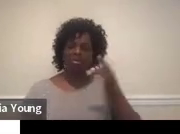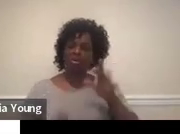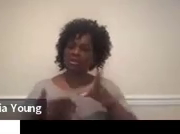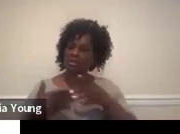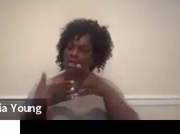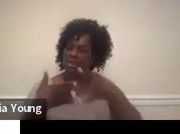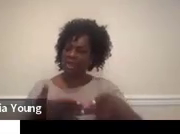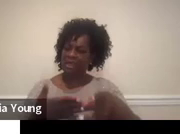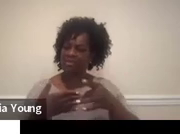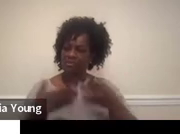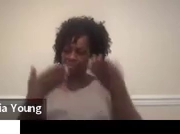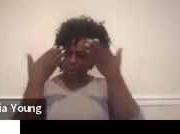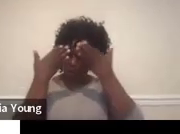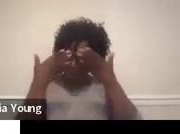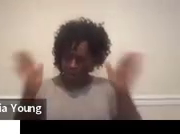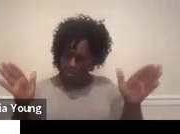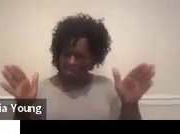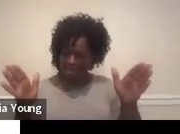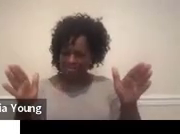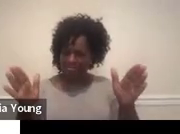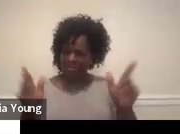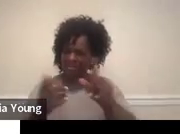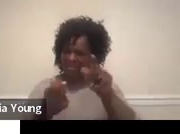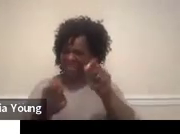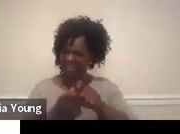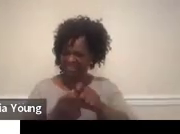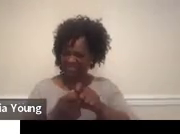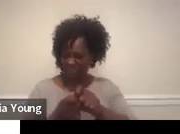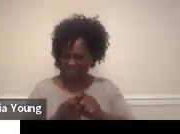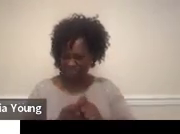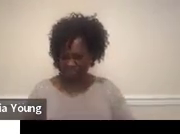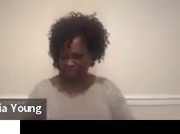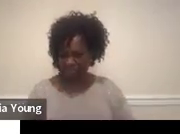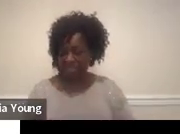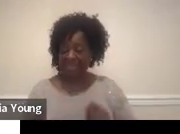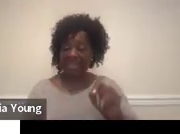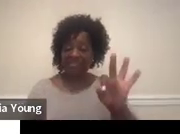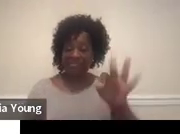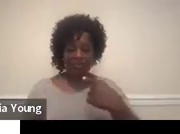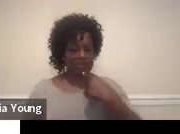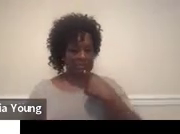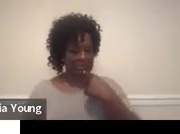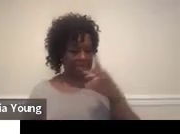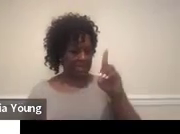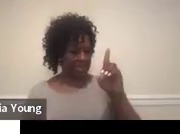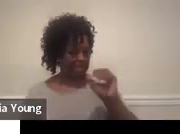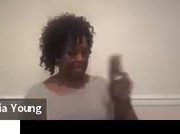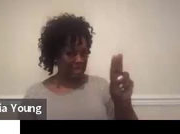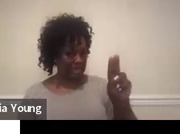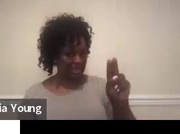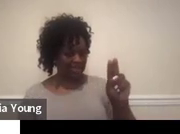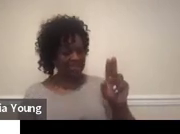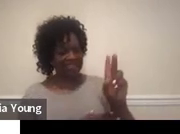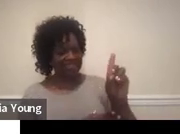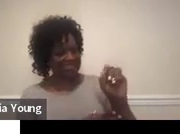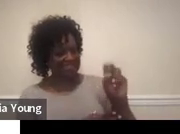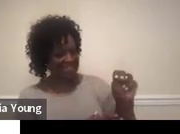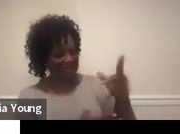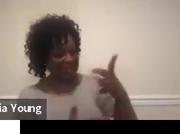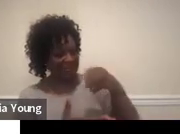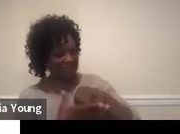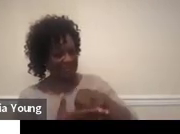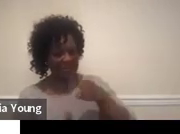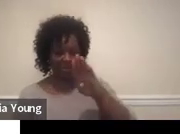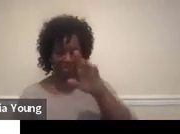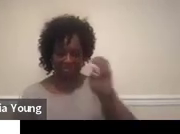generically specific. If you say that Dan will attend Bates College and Dan